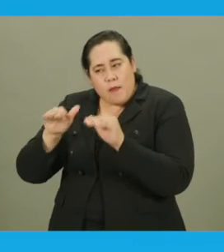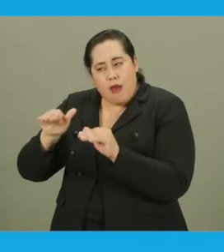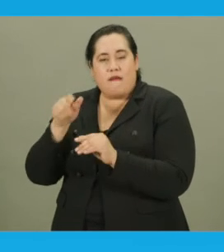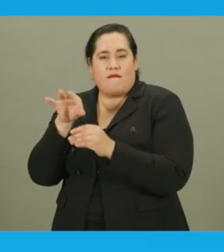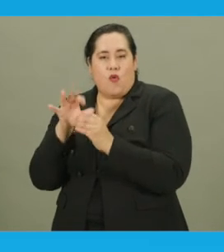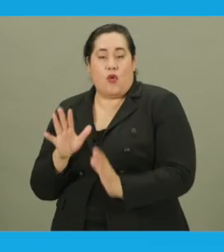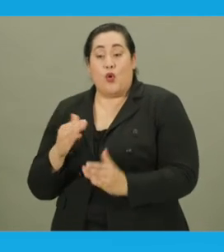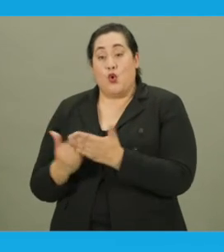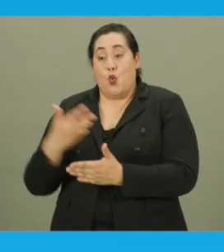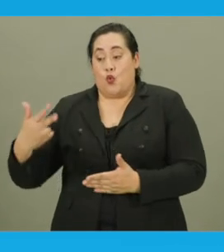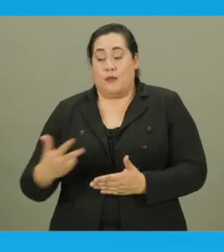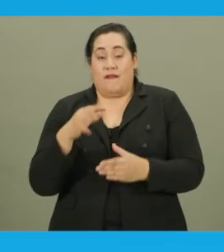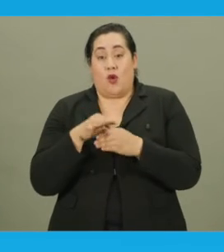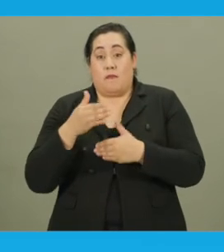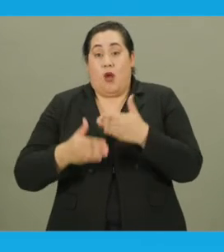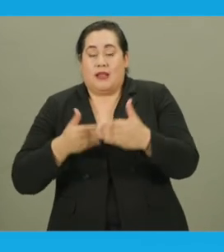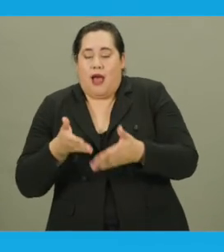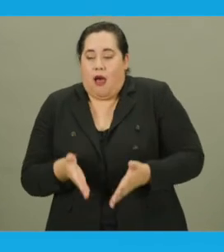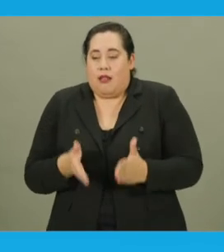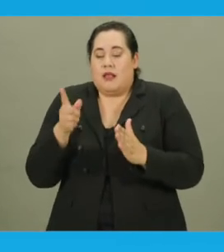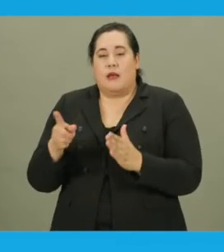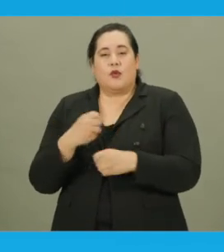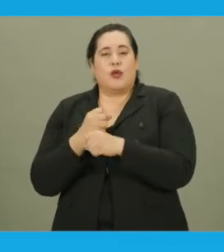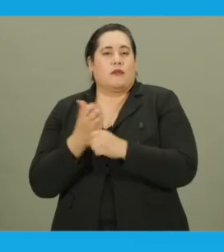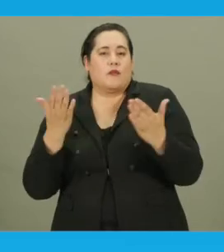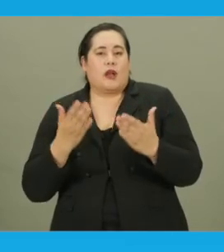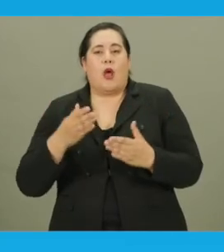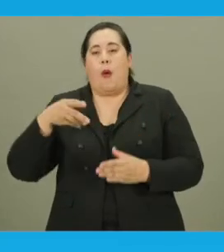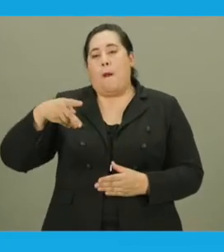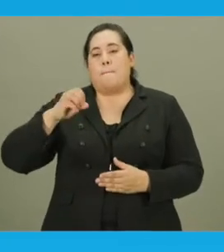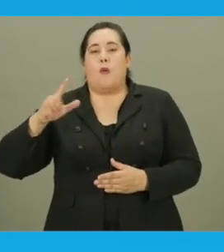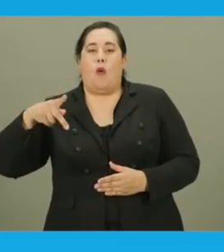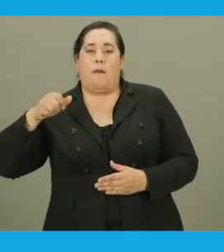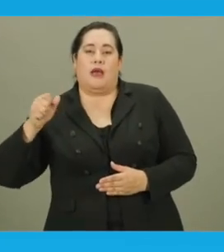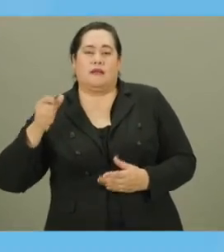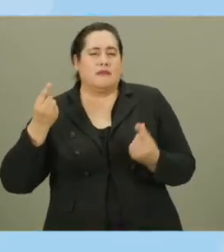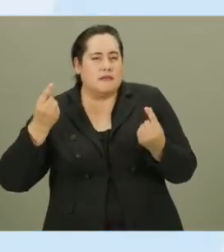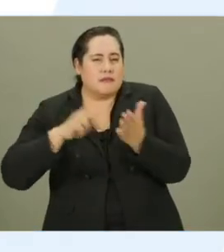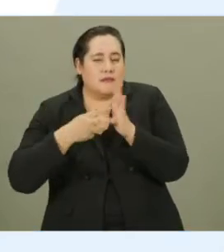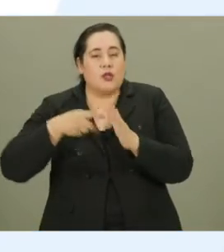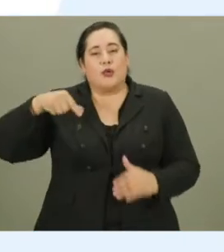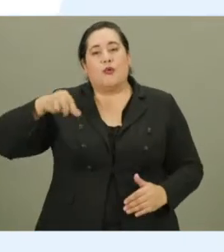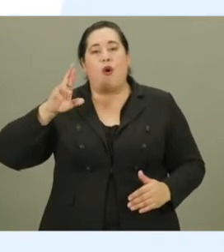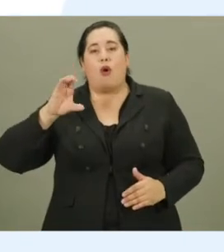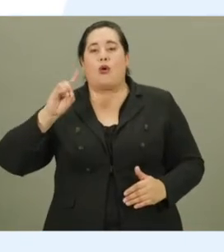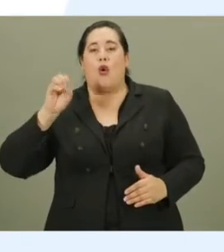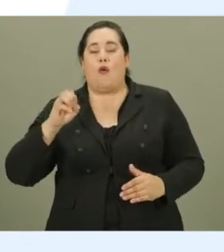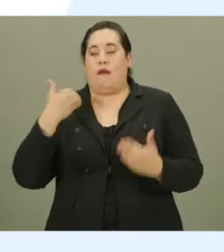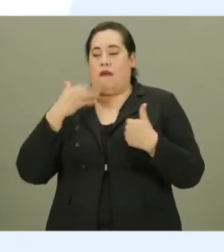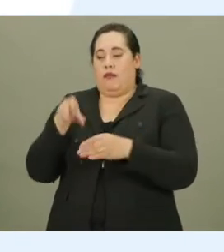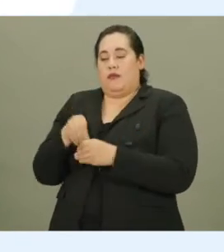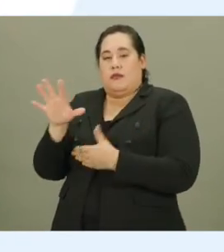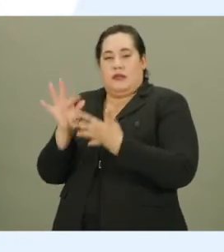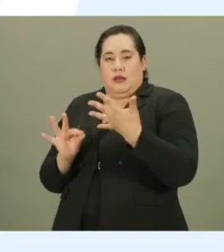to remind voters that the new curbside voting process allows them to create a poll pass, which is a QR code that contains the voter